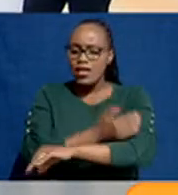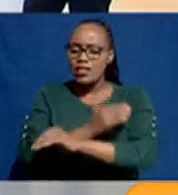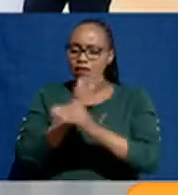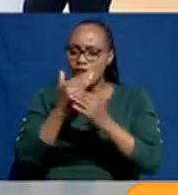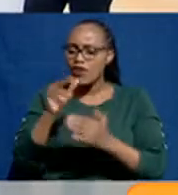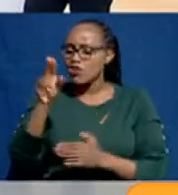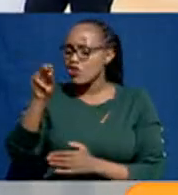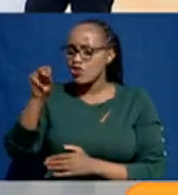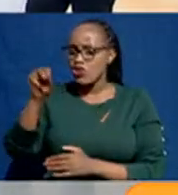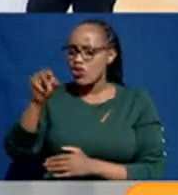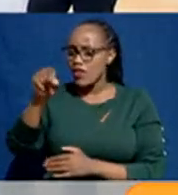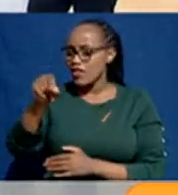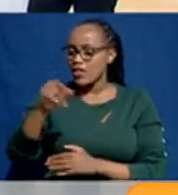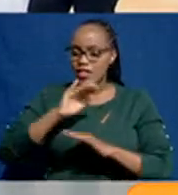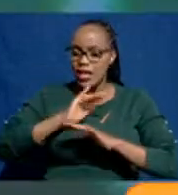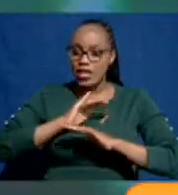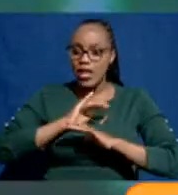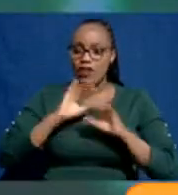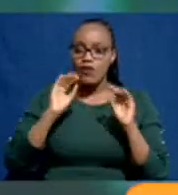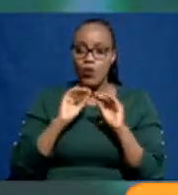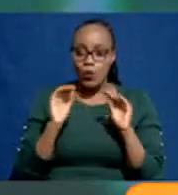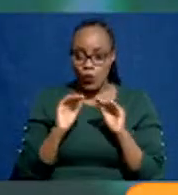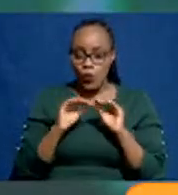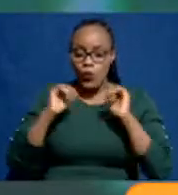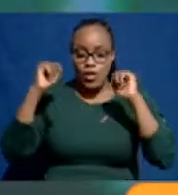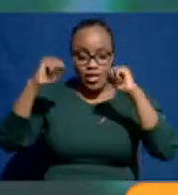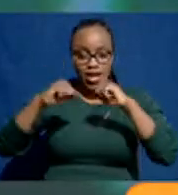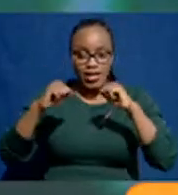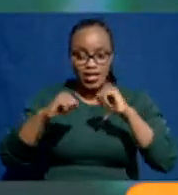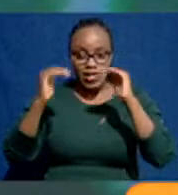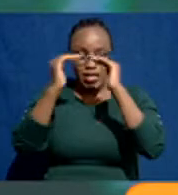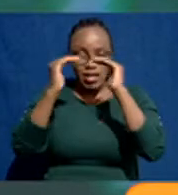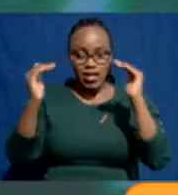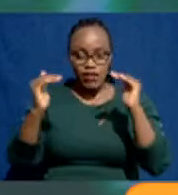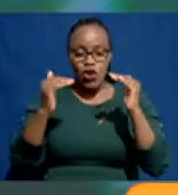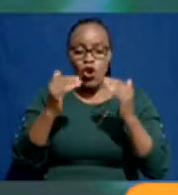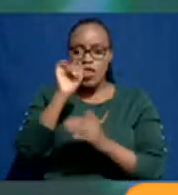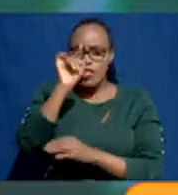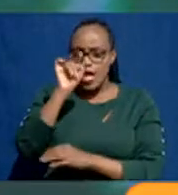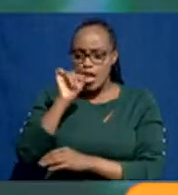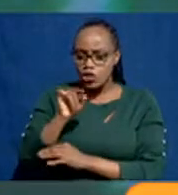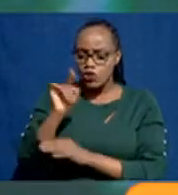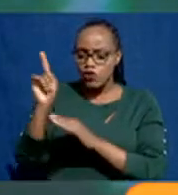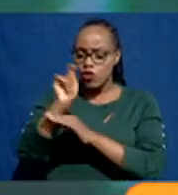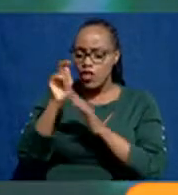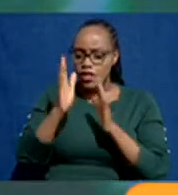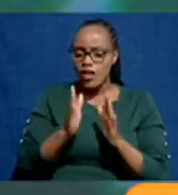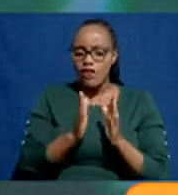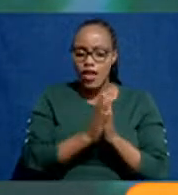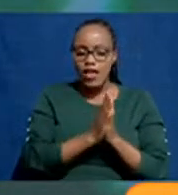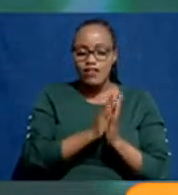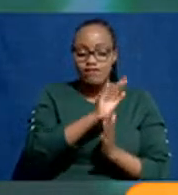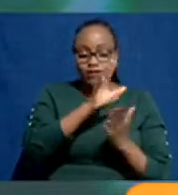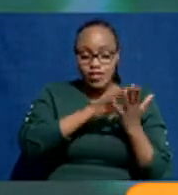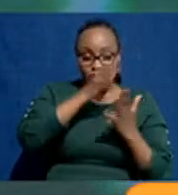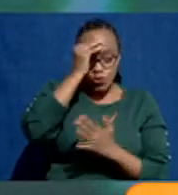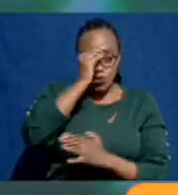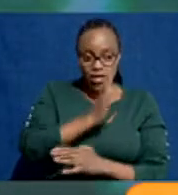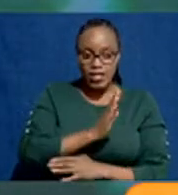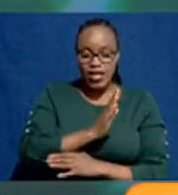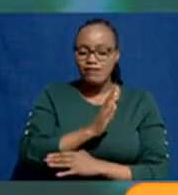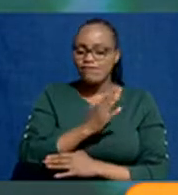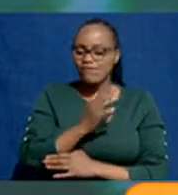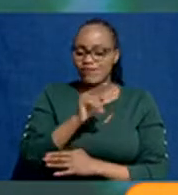No, sir. That is not enough. And we agree that the level, the ratio of the trainer to the trainees is not